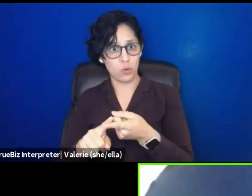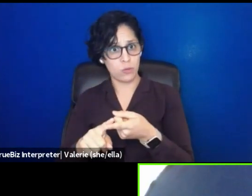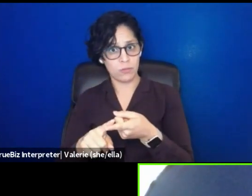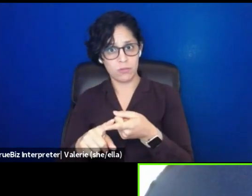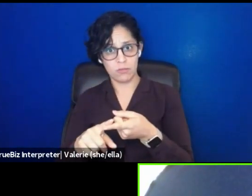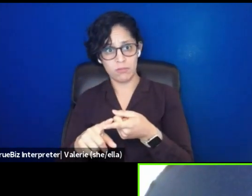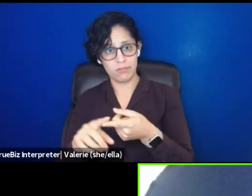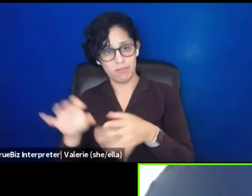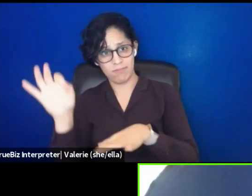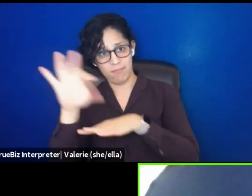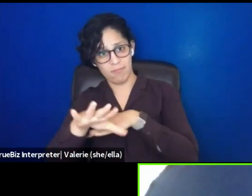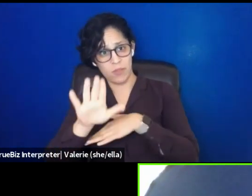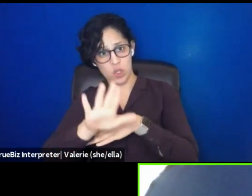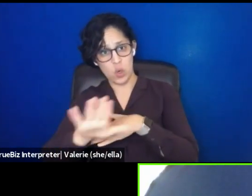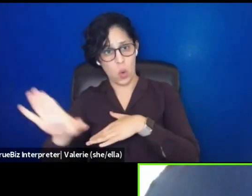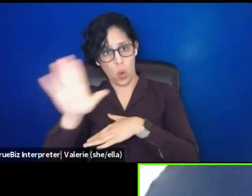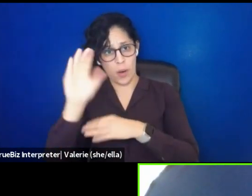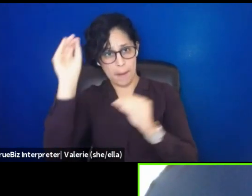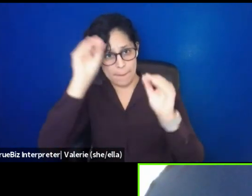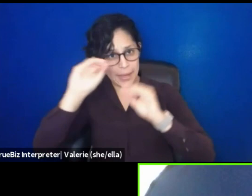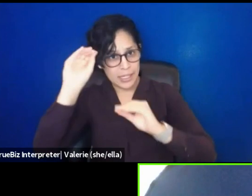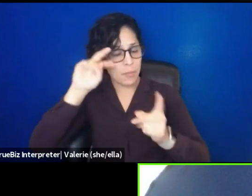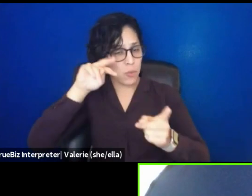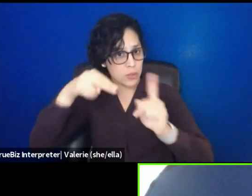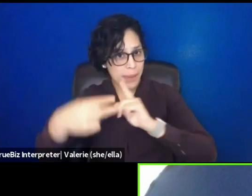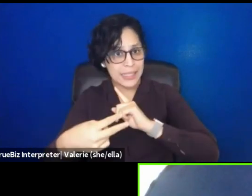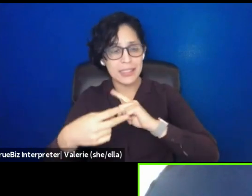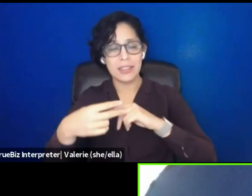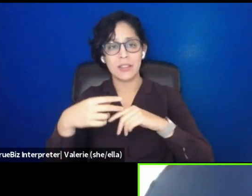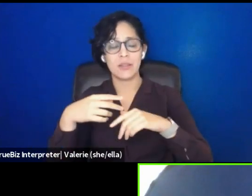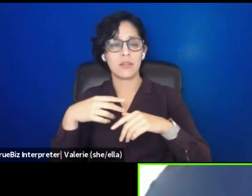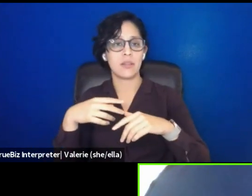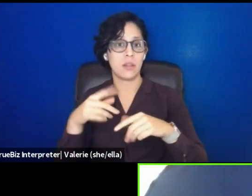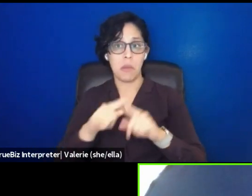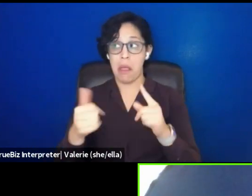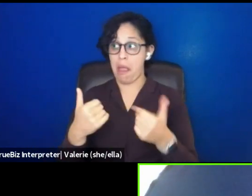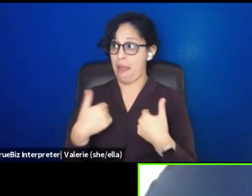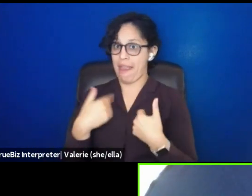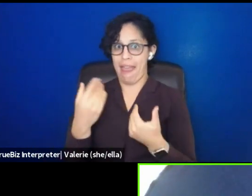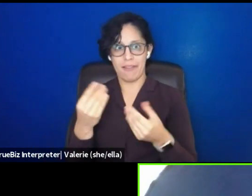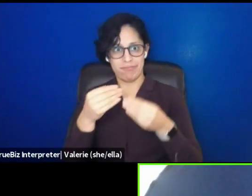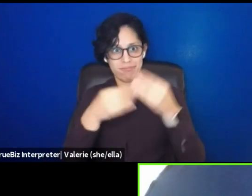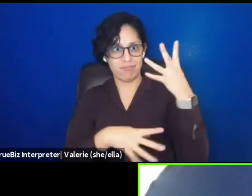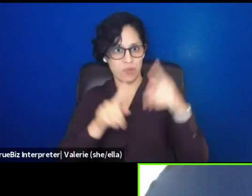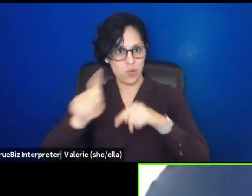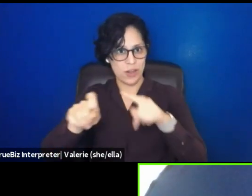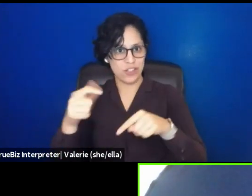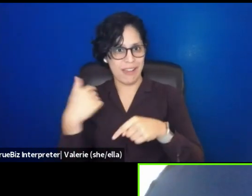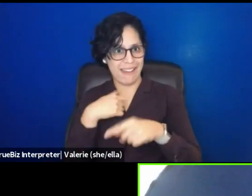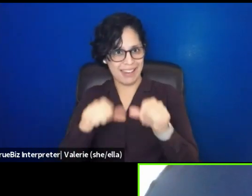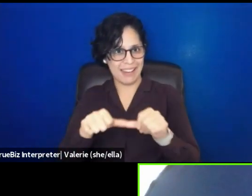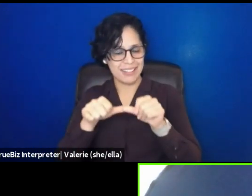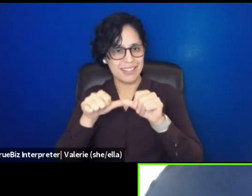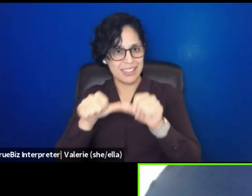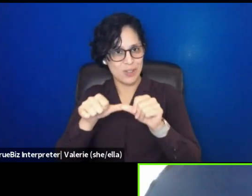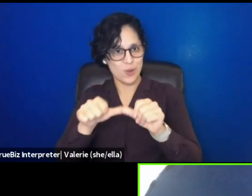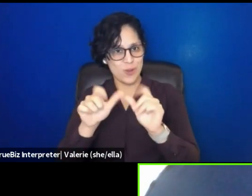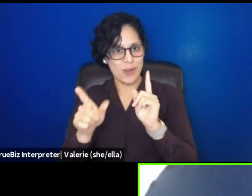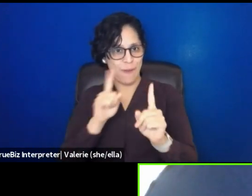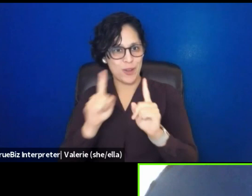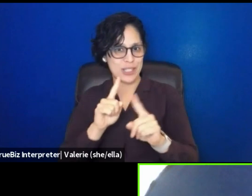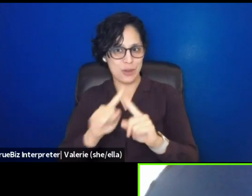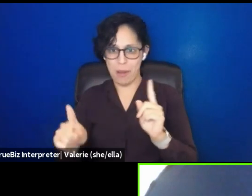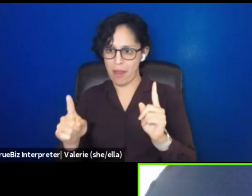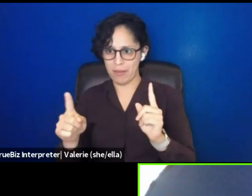opportunity for that. And I have plenty of questions so I can keep the conversation. We do want you to, to populate,